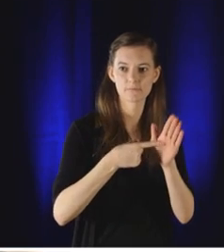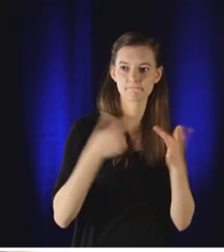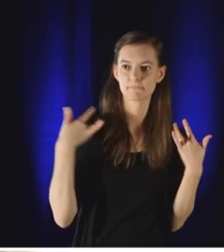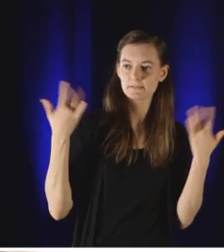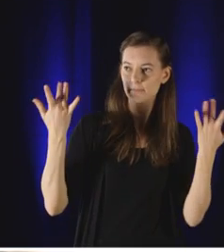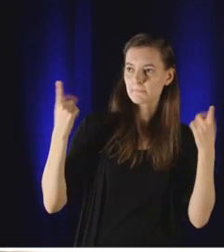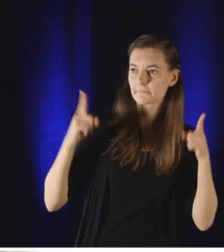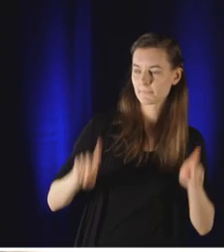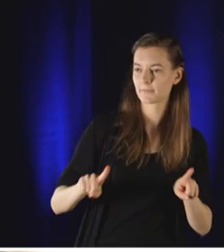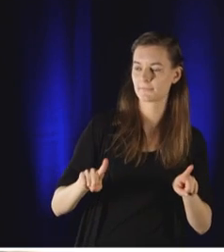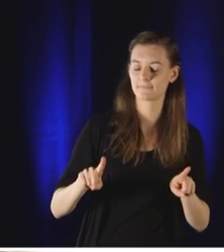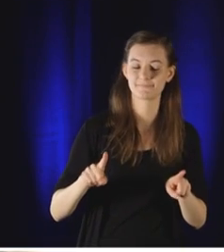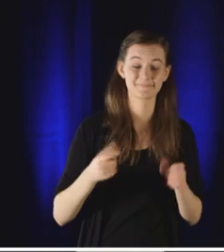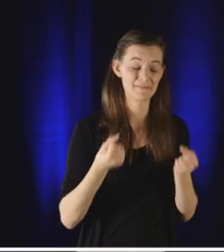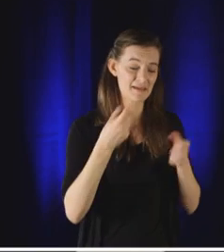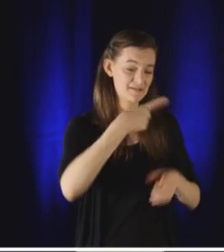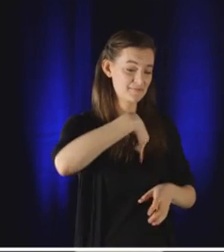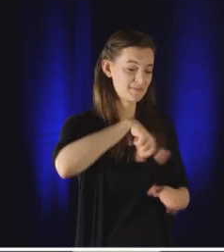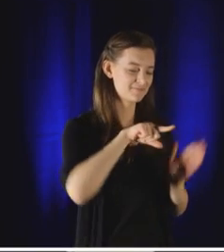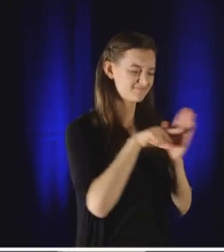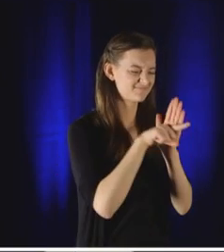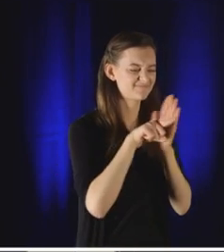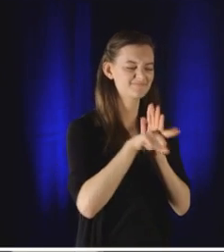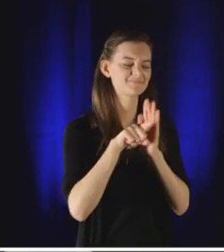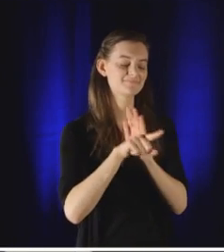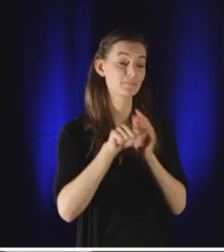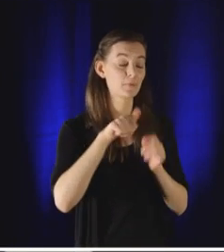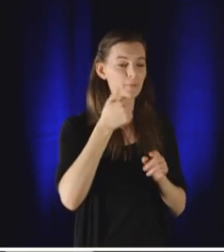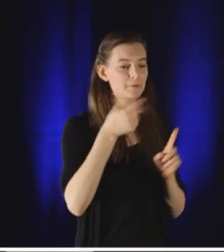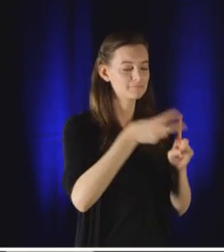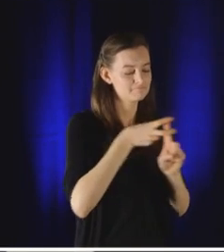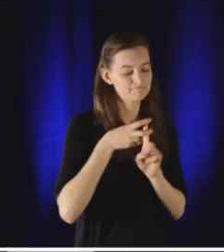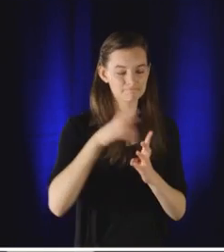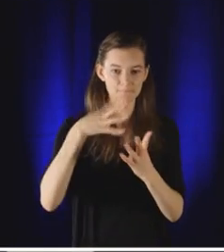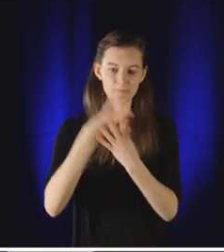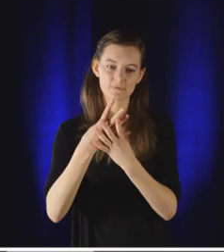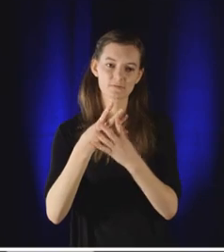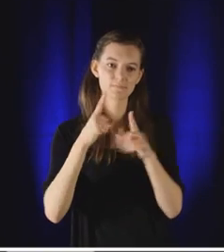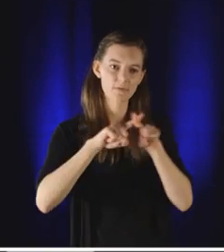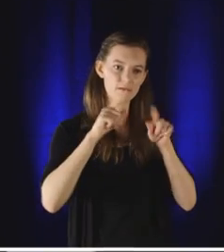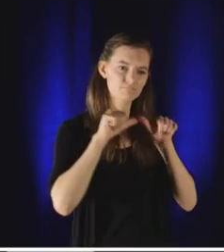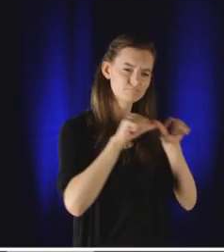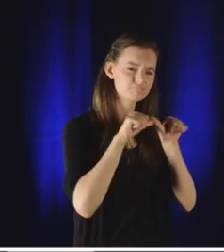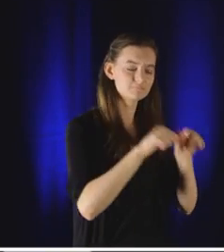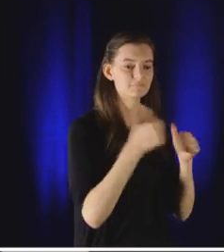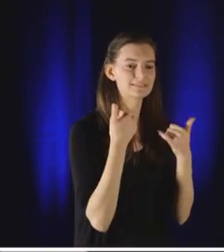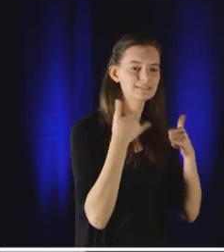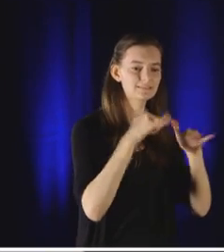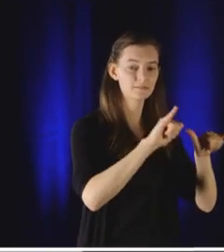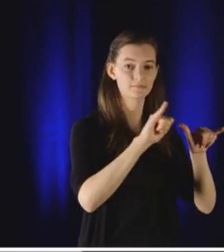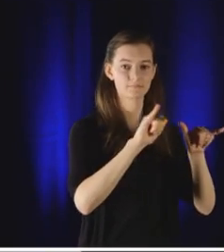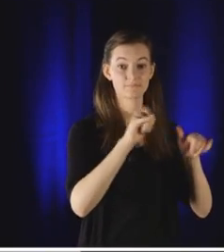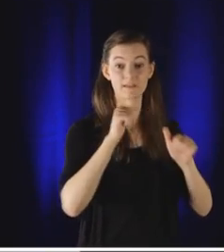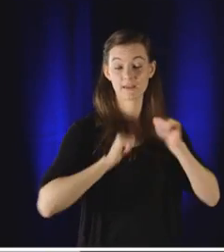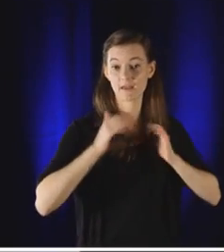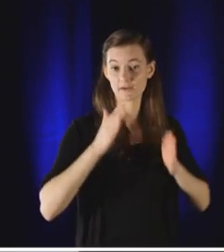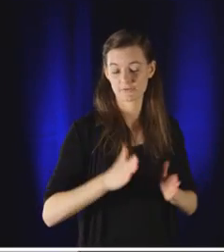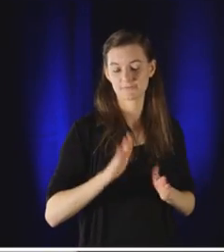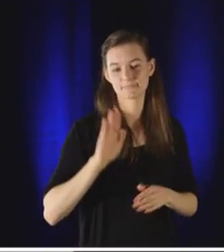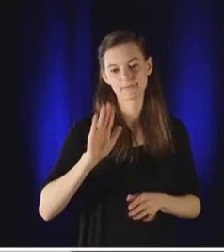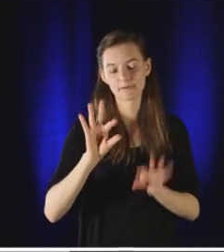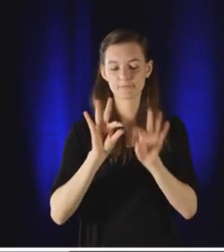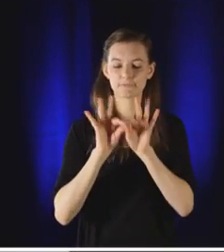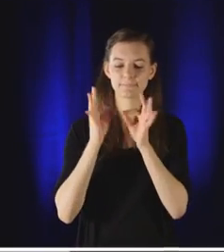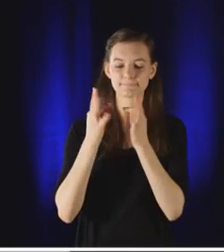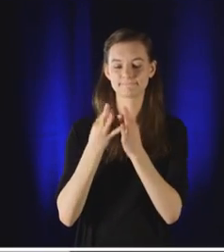and they're continuing, even though many of these people have been killed or imprisoned. And actors from inside